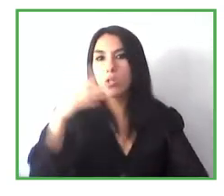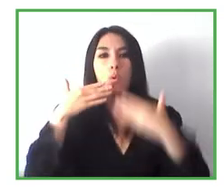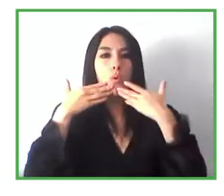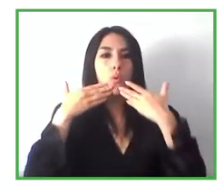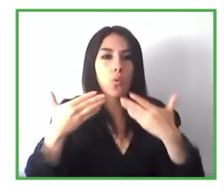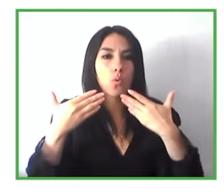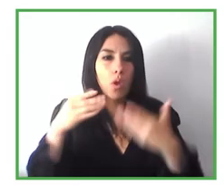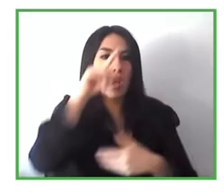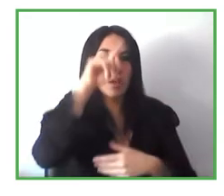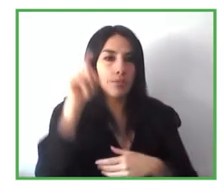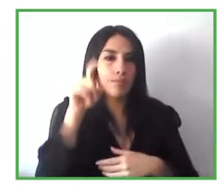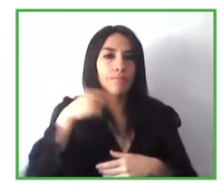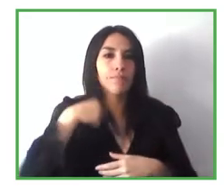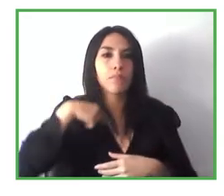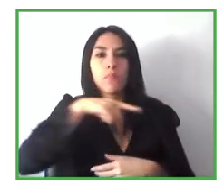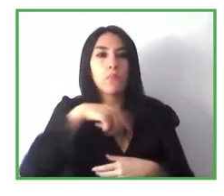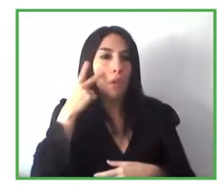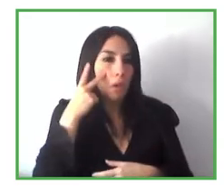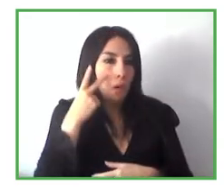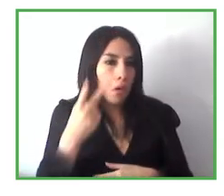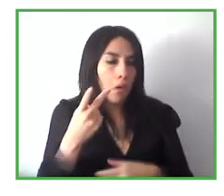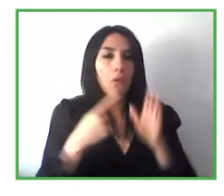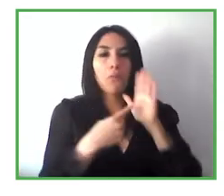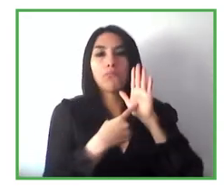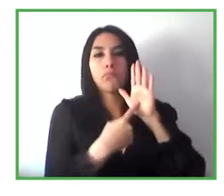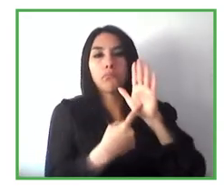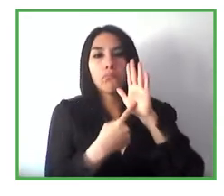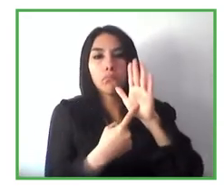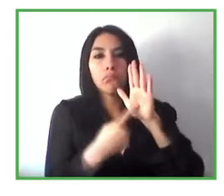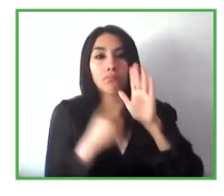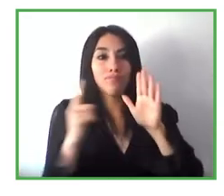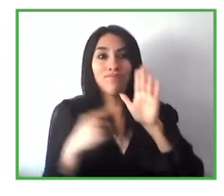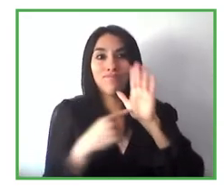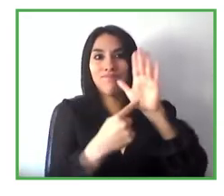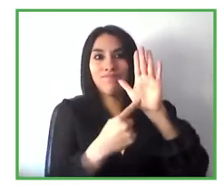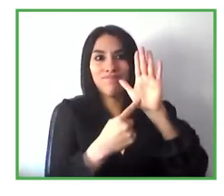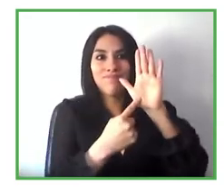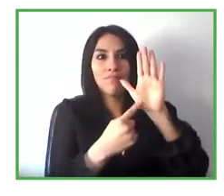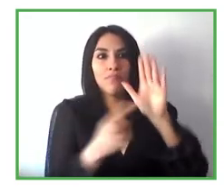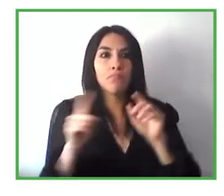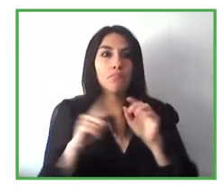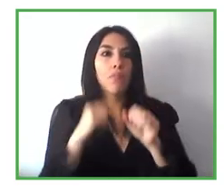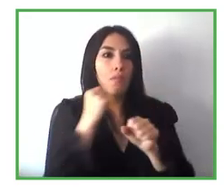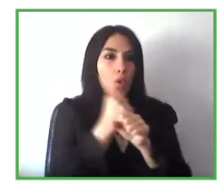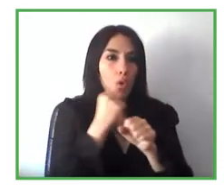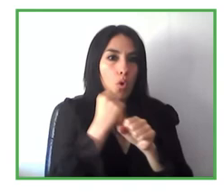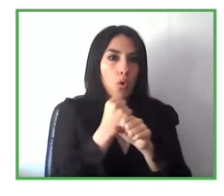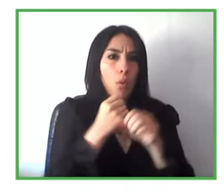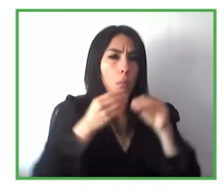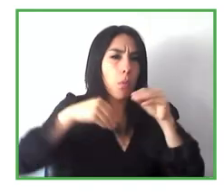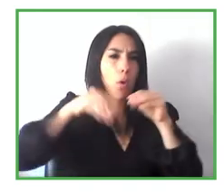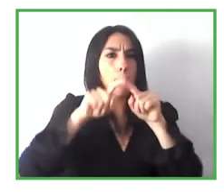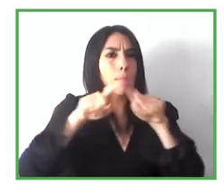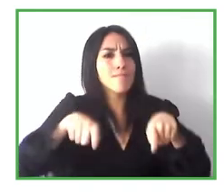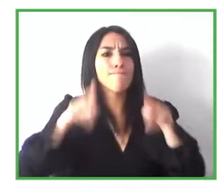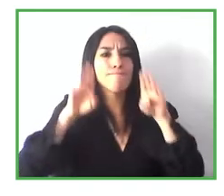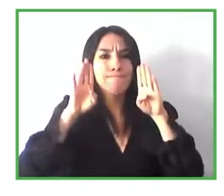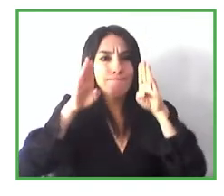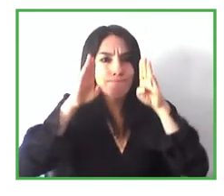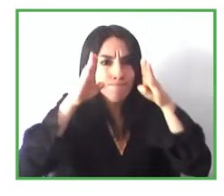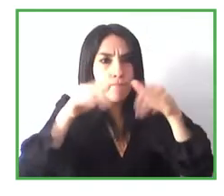Thank you for the question. And we have seen in the presentation that this line of work is more focused on